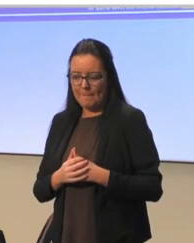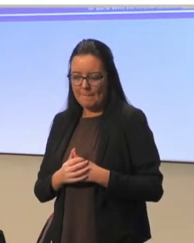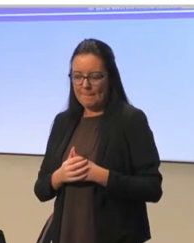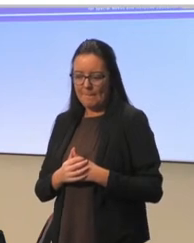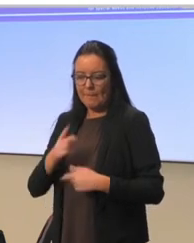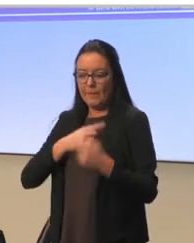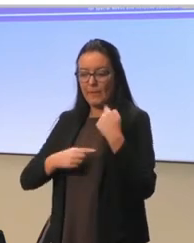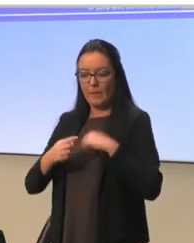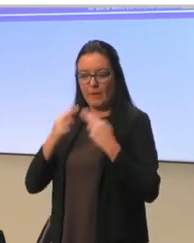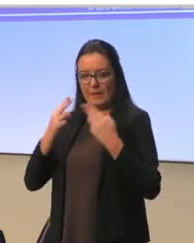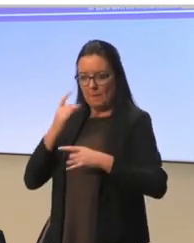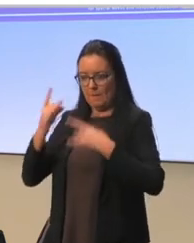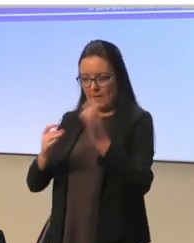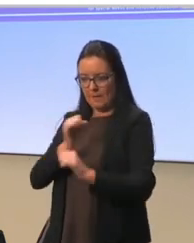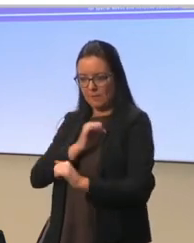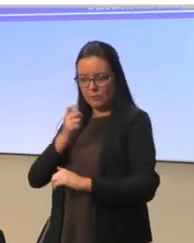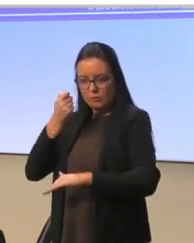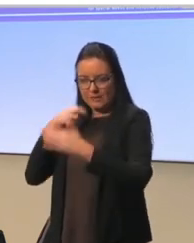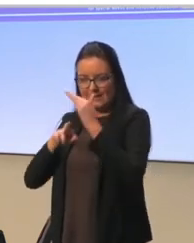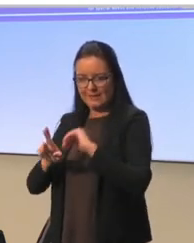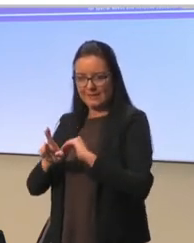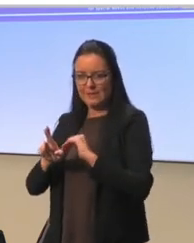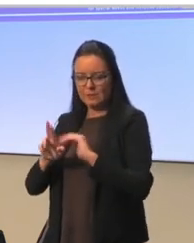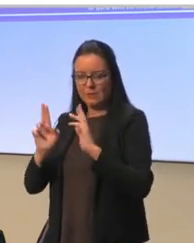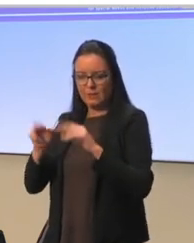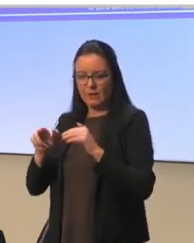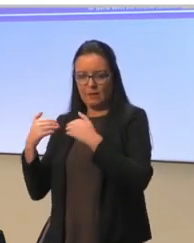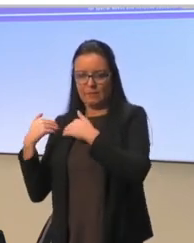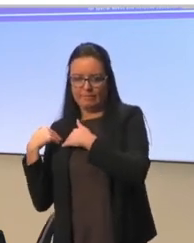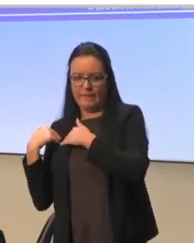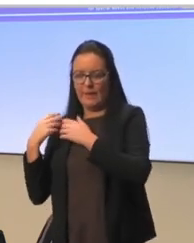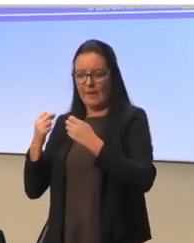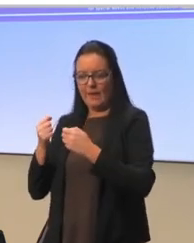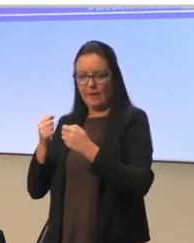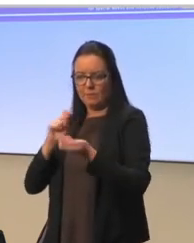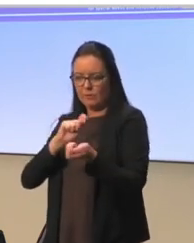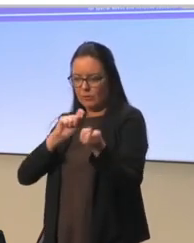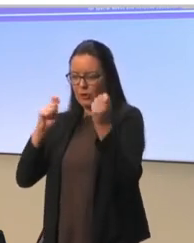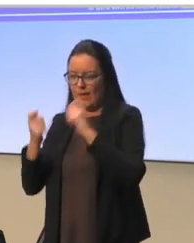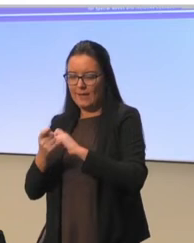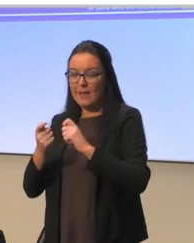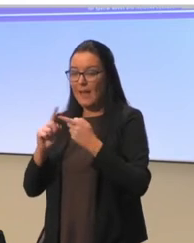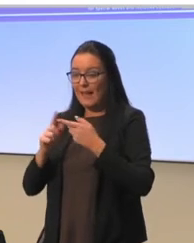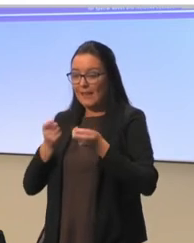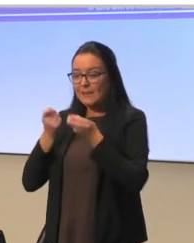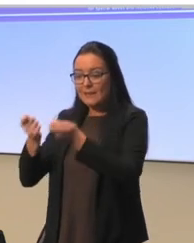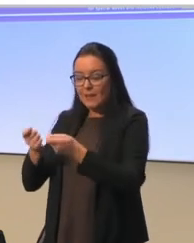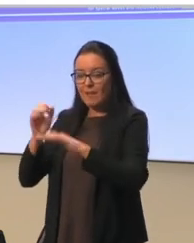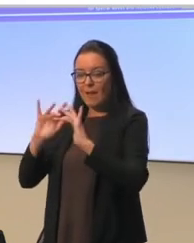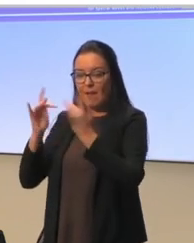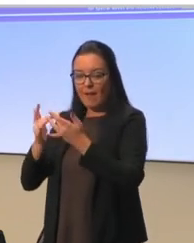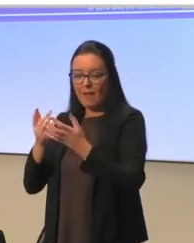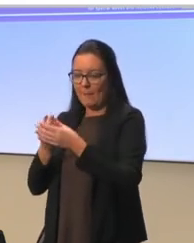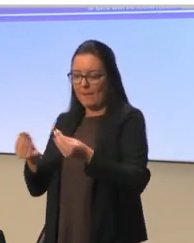to enable teachers to perceive their changed role and design appropriate online learning materials and learning spaces.